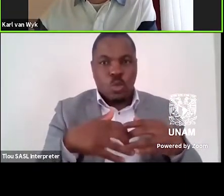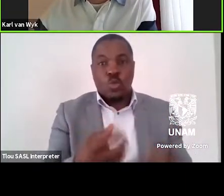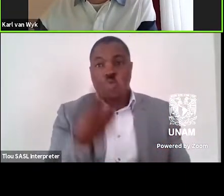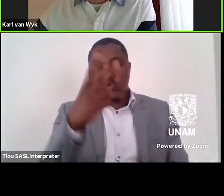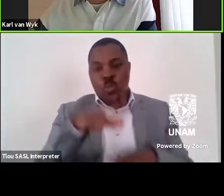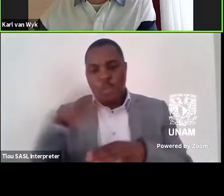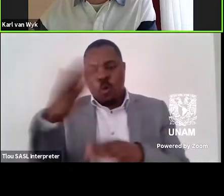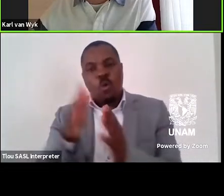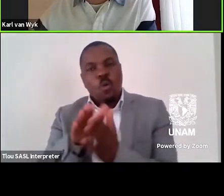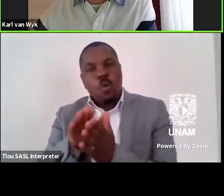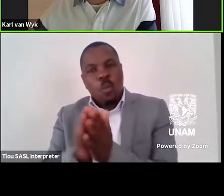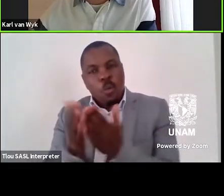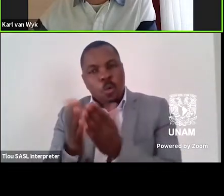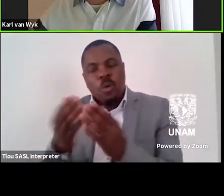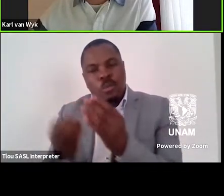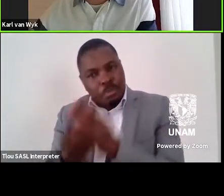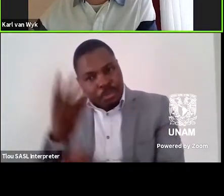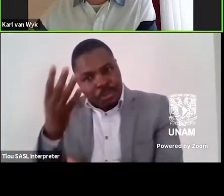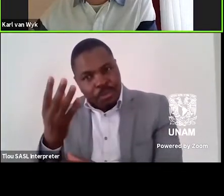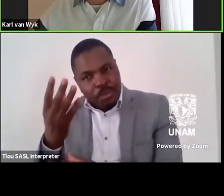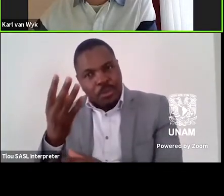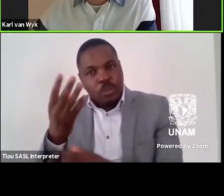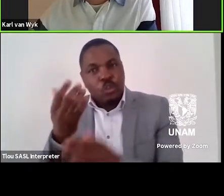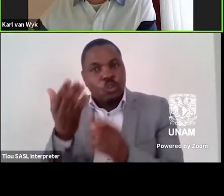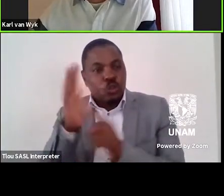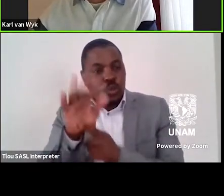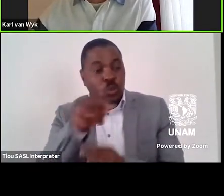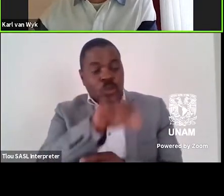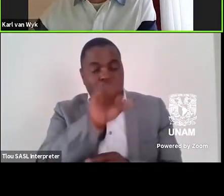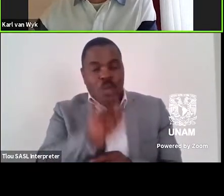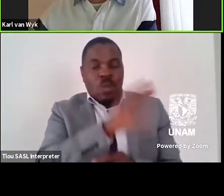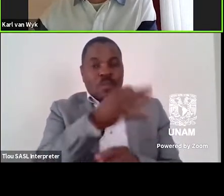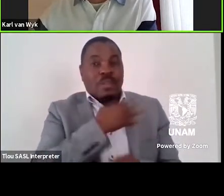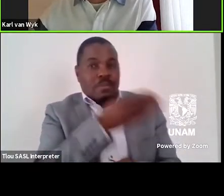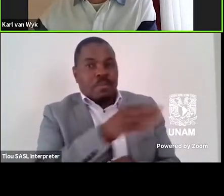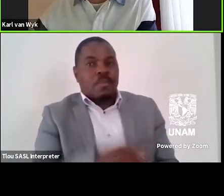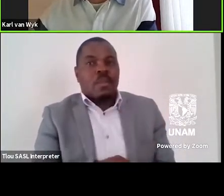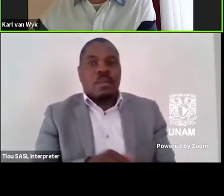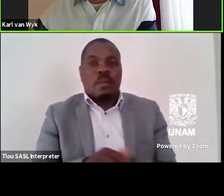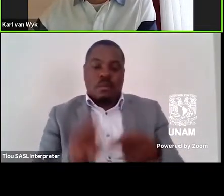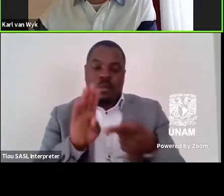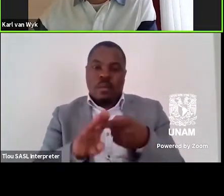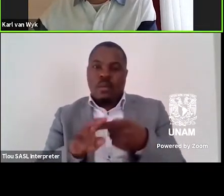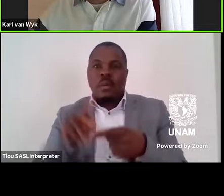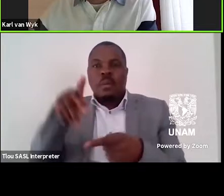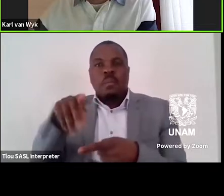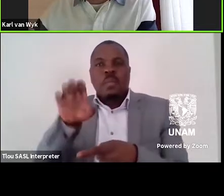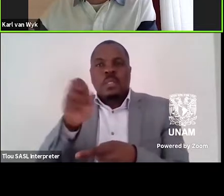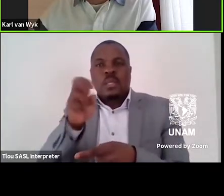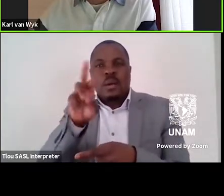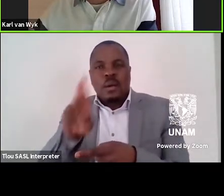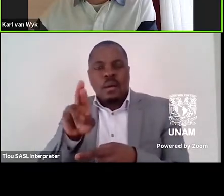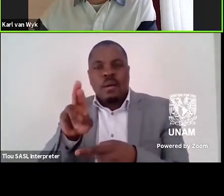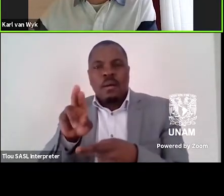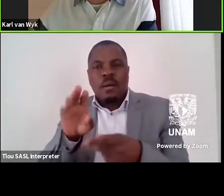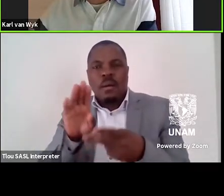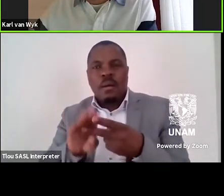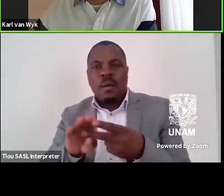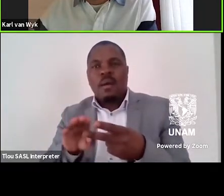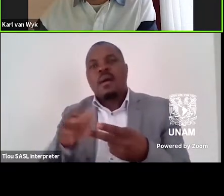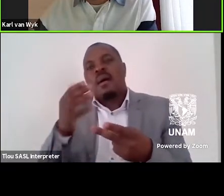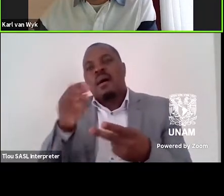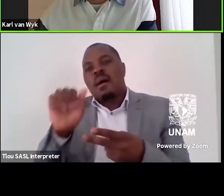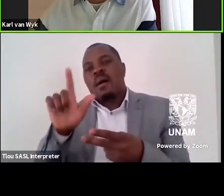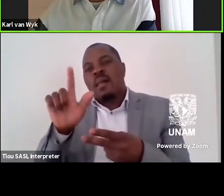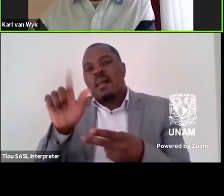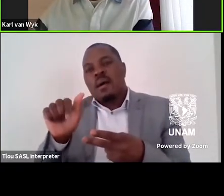readers became increasingly interested in South Africa's then present. These novels were Peter Abrams' Mine Boy and Alan Payton's Cry the Beloved